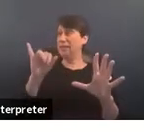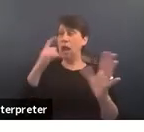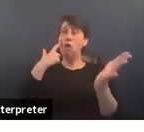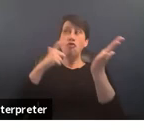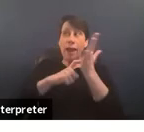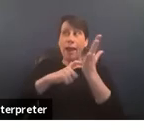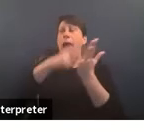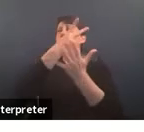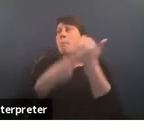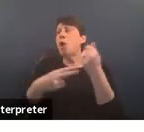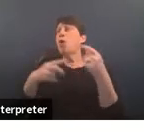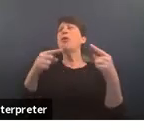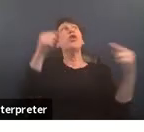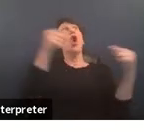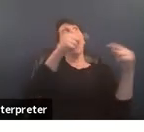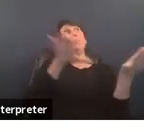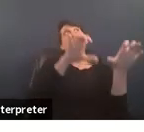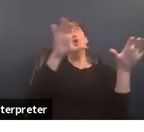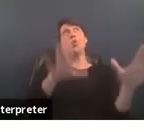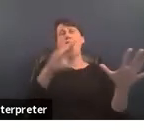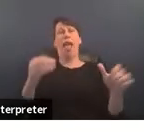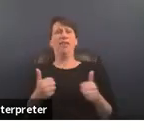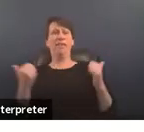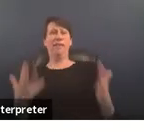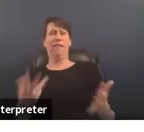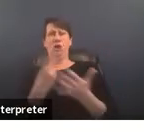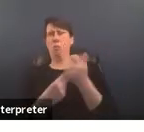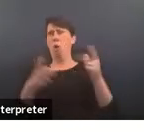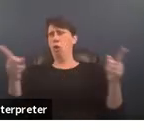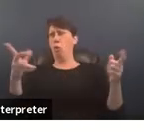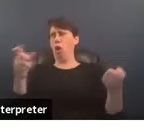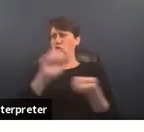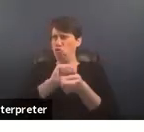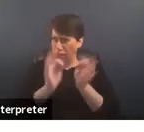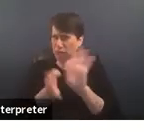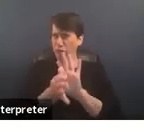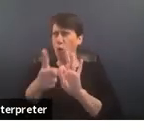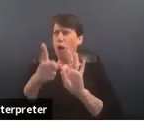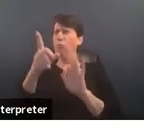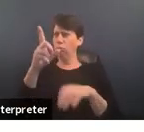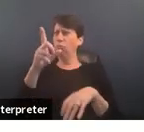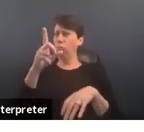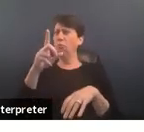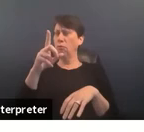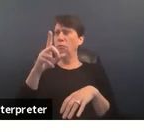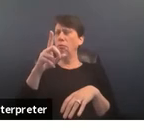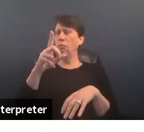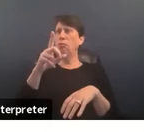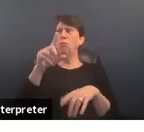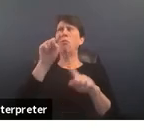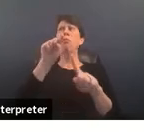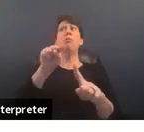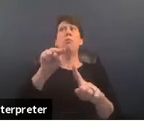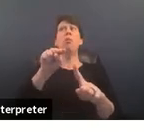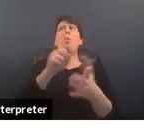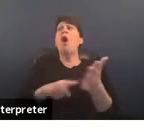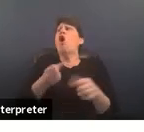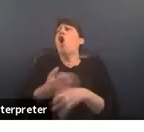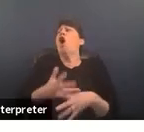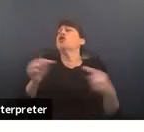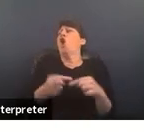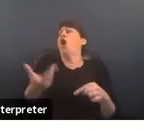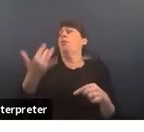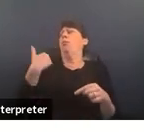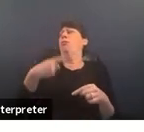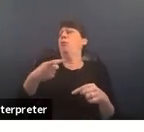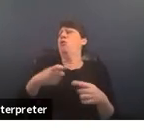harm doer and the survivor and seek to transform the root cause that caused harm to happen in the first place um